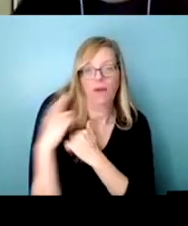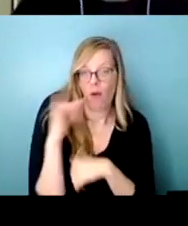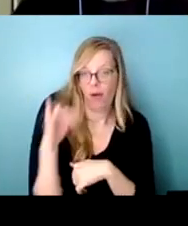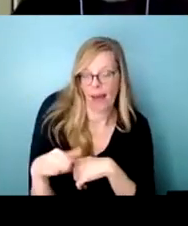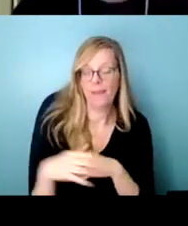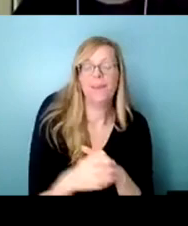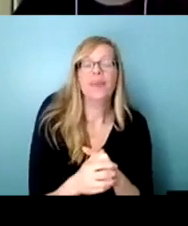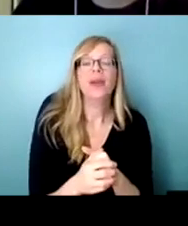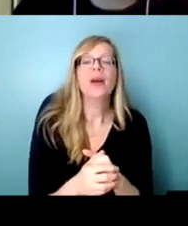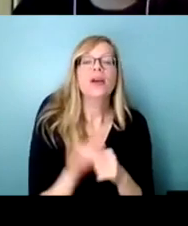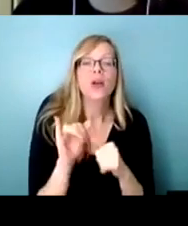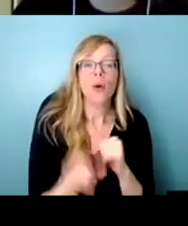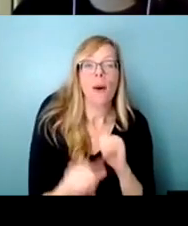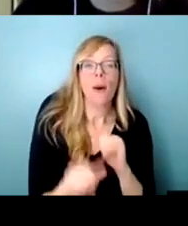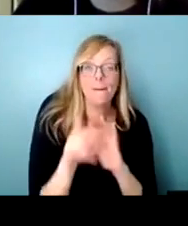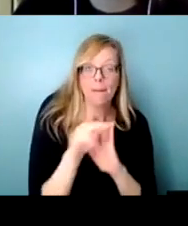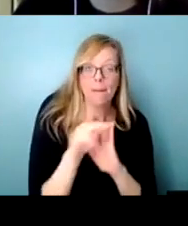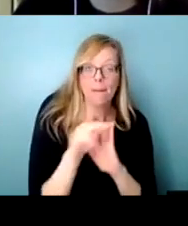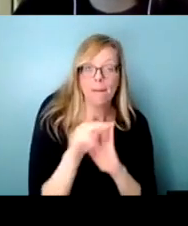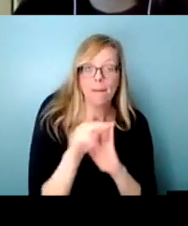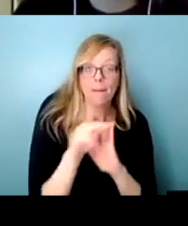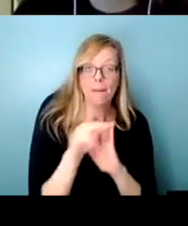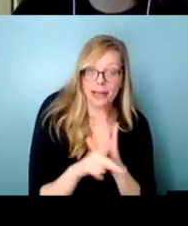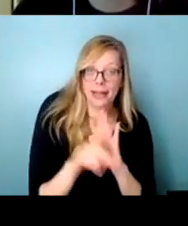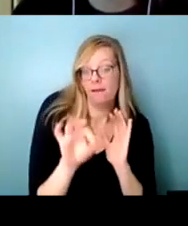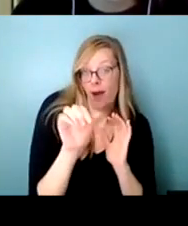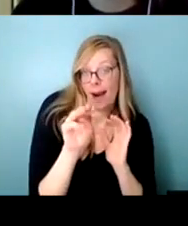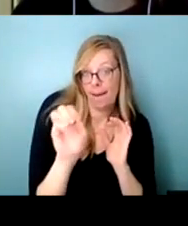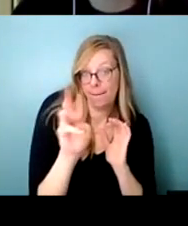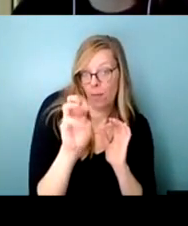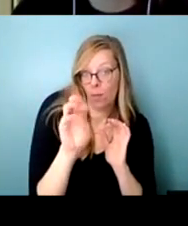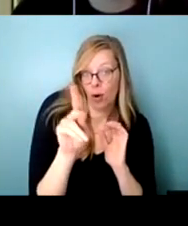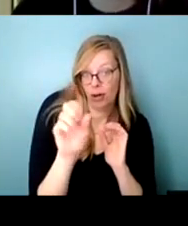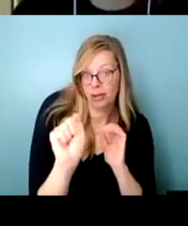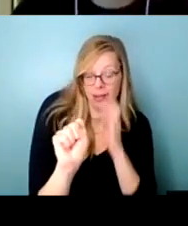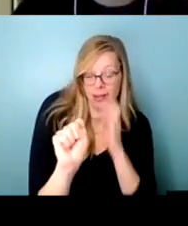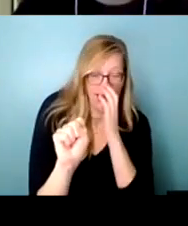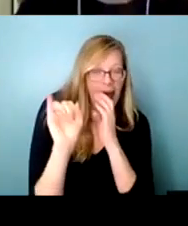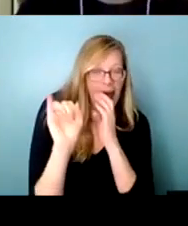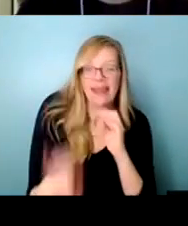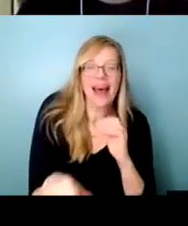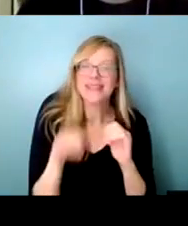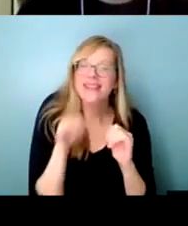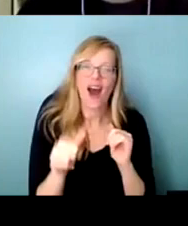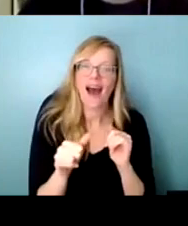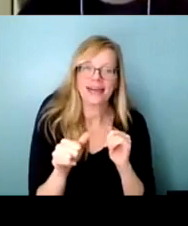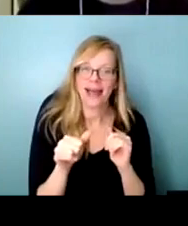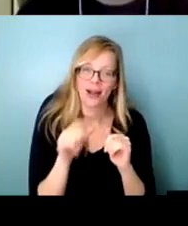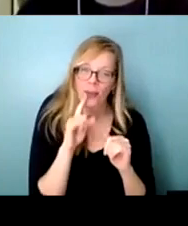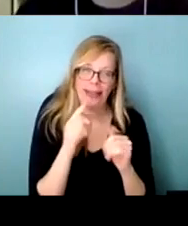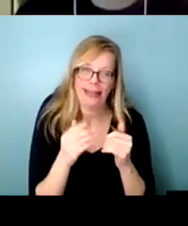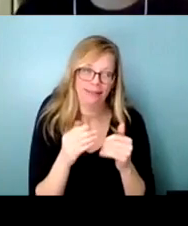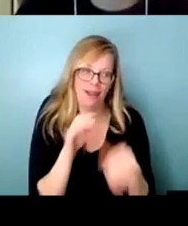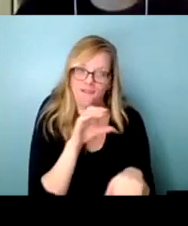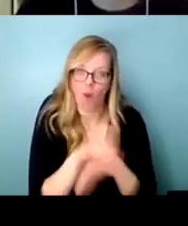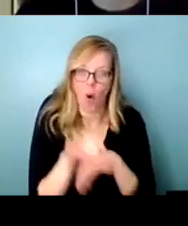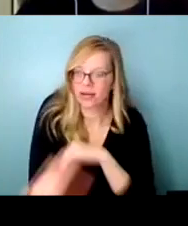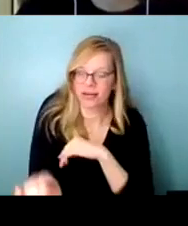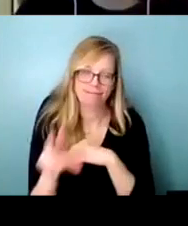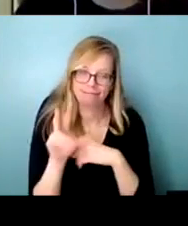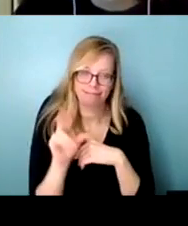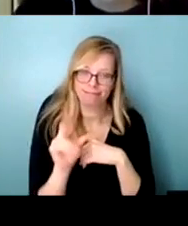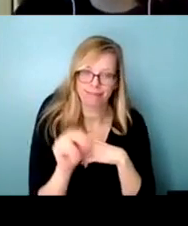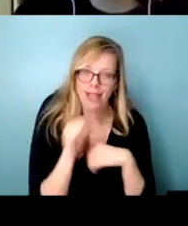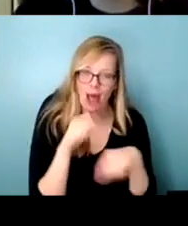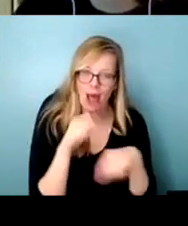then there's policy frameworks so policy frameworks are not anything that's enforceable like a law or a regulation but